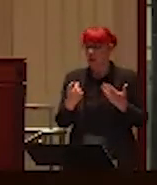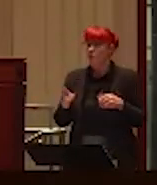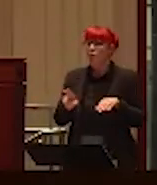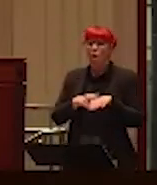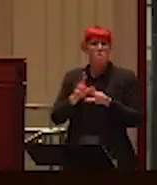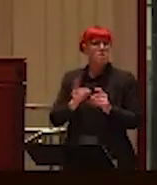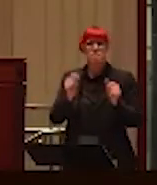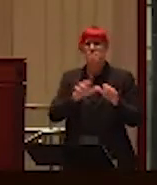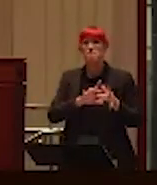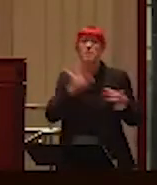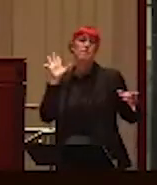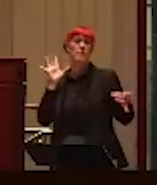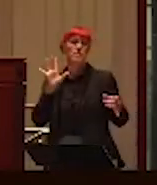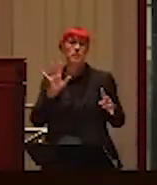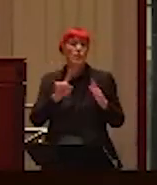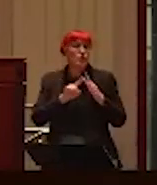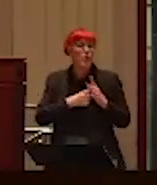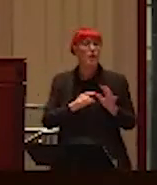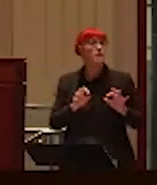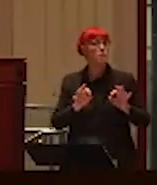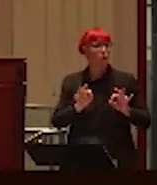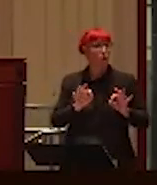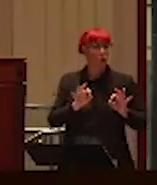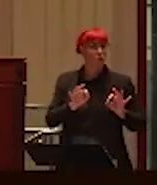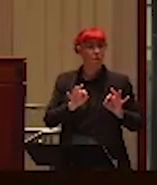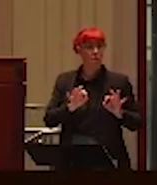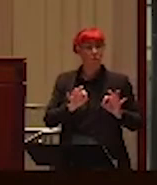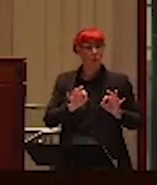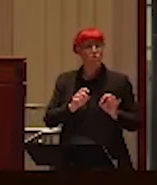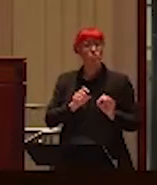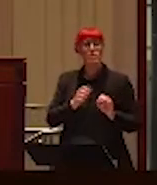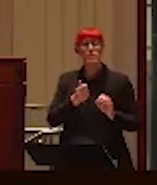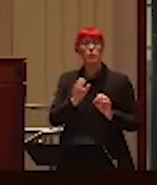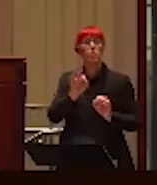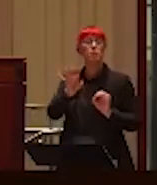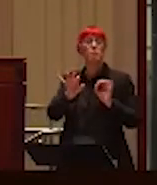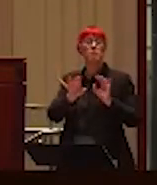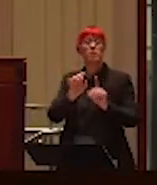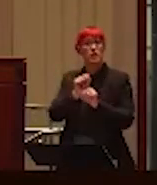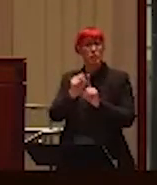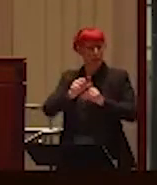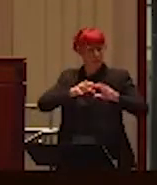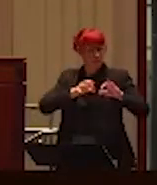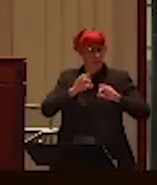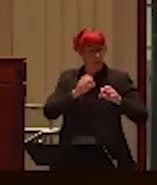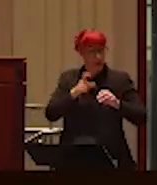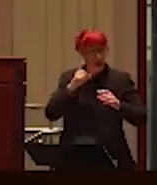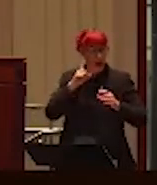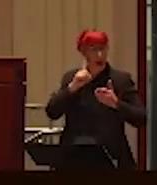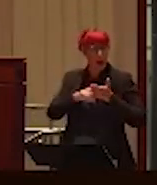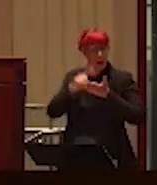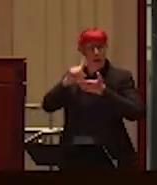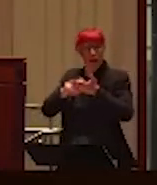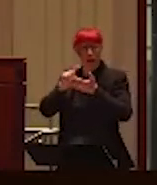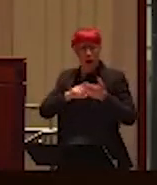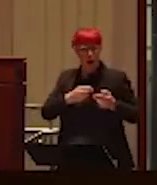without a doubt. But it didn't start there. And, so let me tell you a couple, just a couple of scenarios so you can see what I mean by that escalation. It's, so